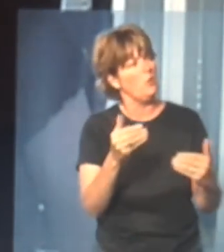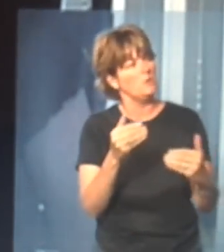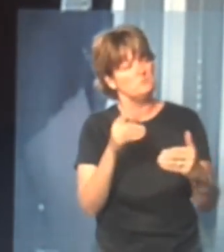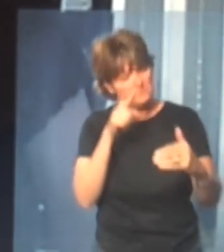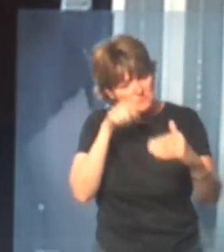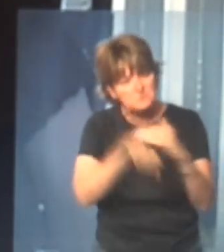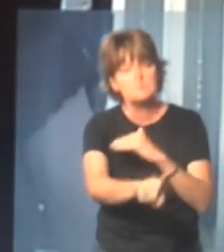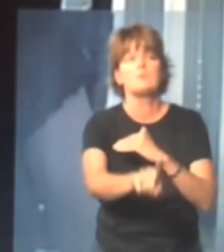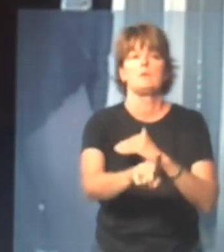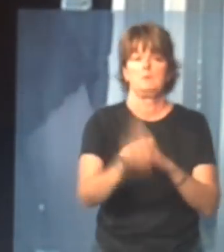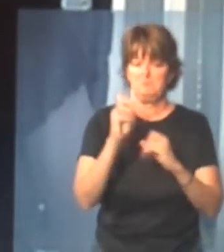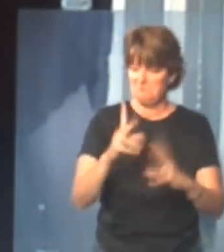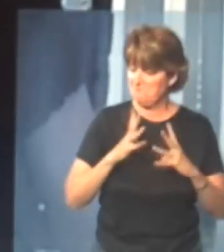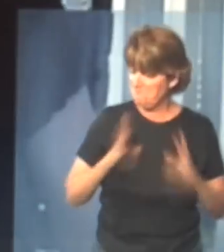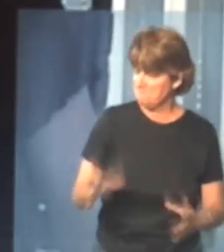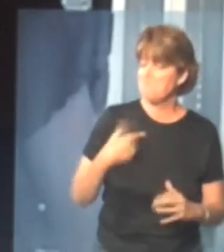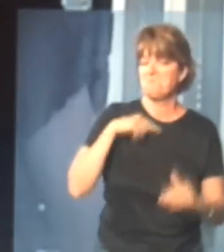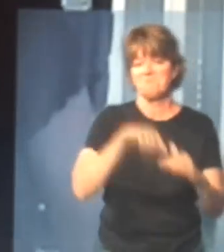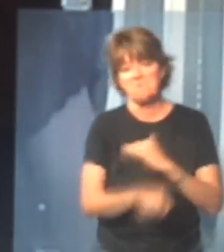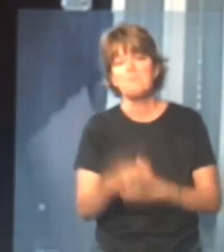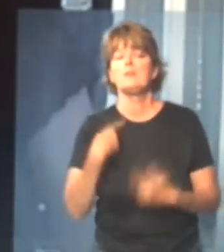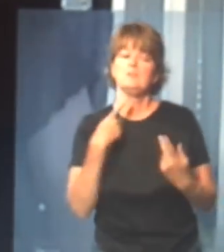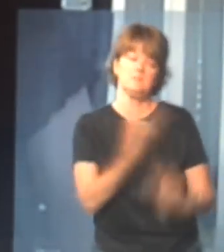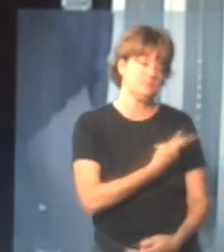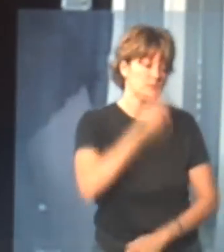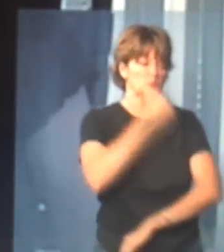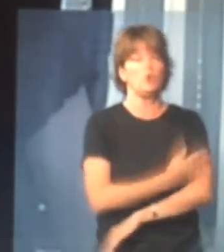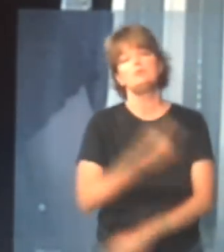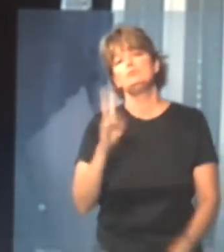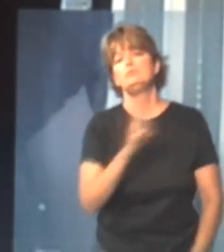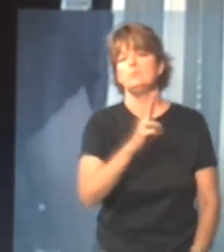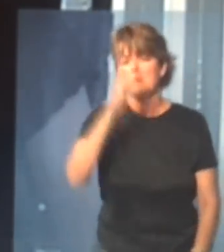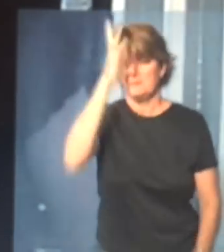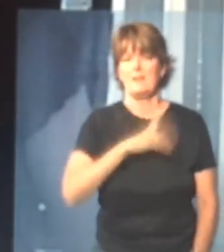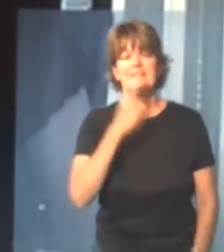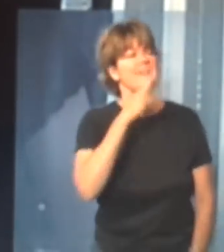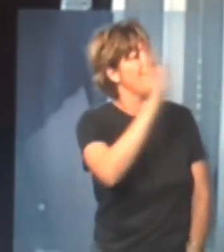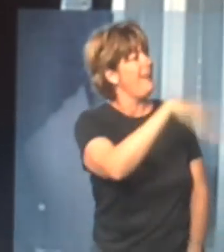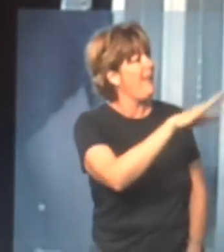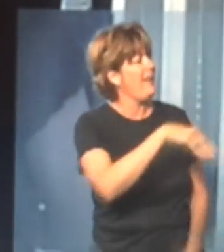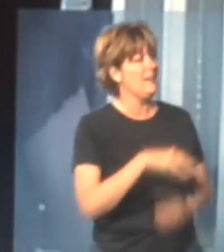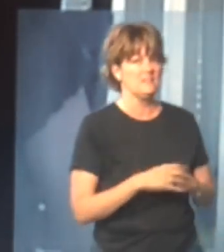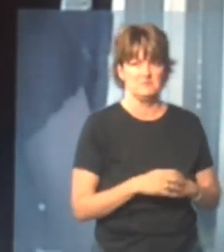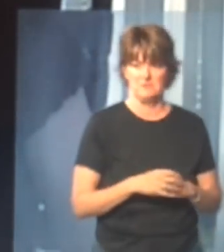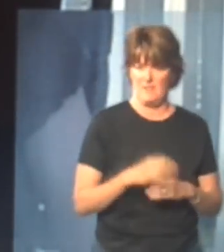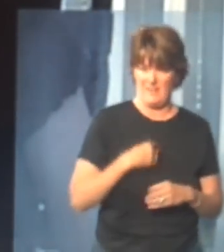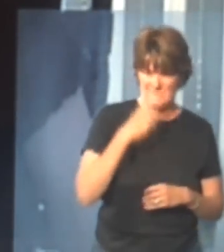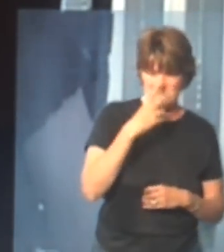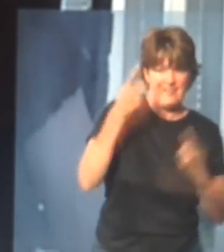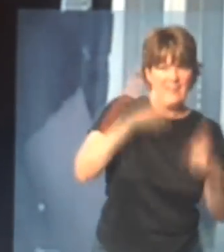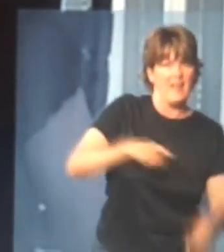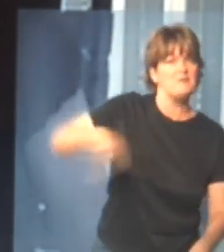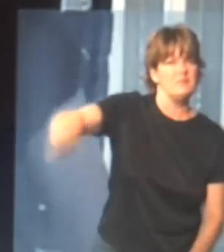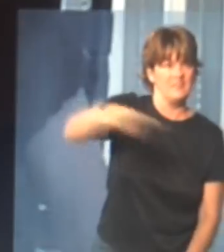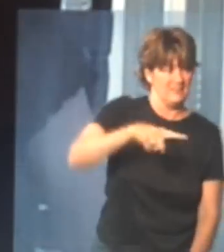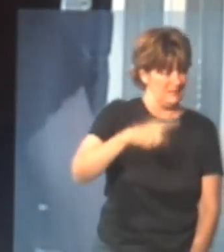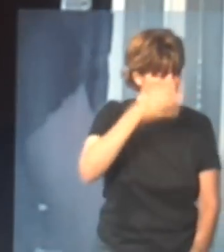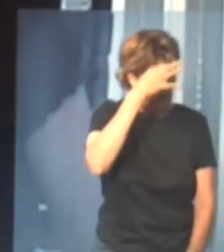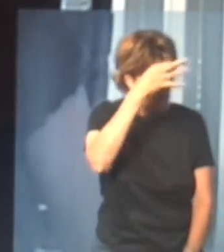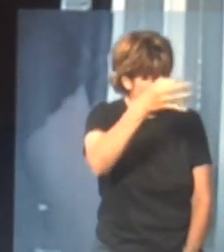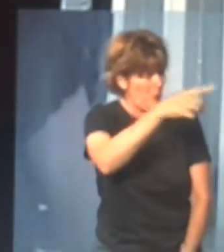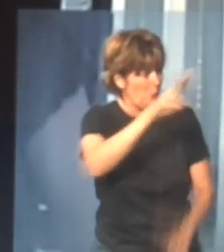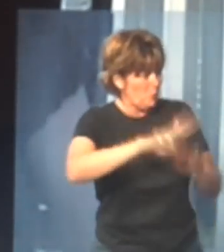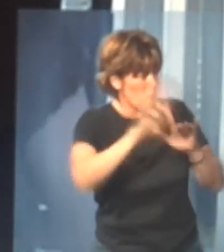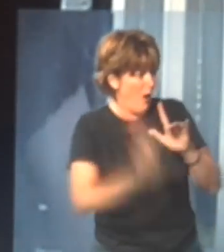I came through, and I started walking with my daughter and the guy said, hey, I saw what happened out there, you almost